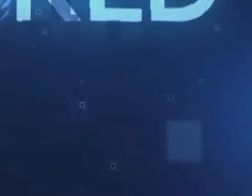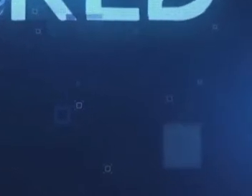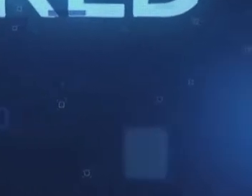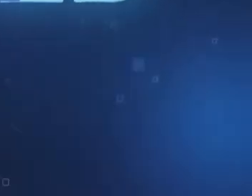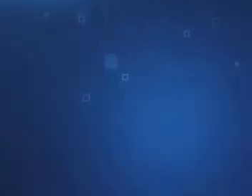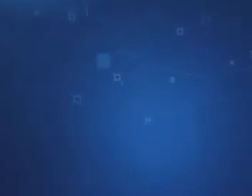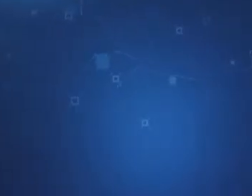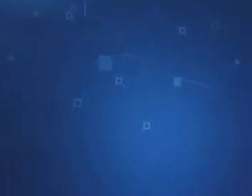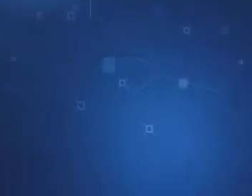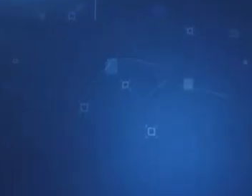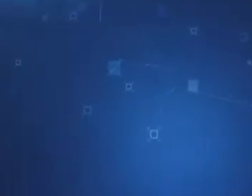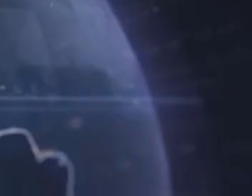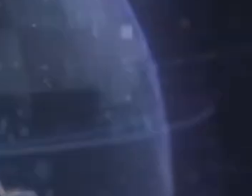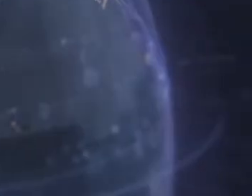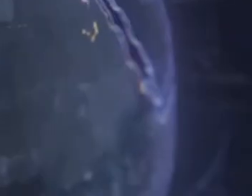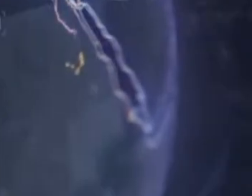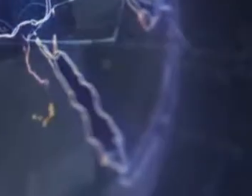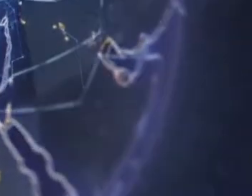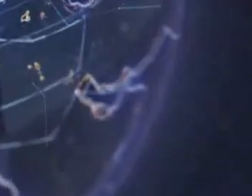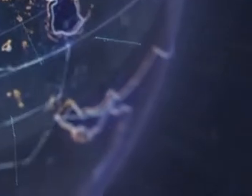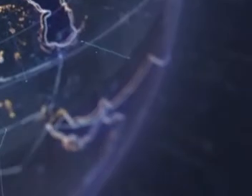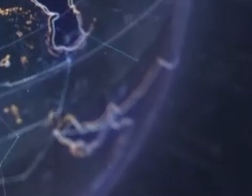We all live in a digital world.